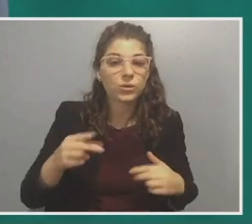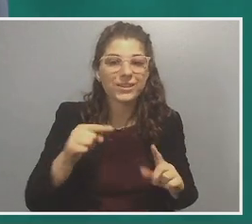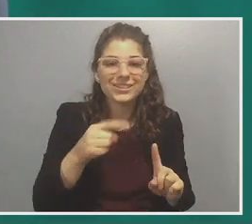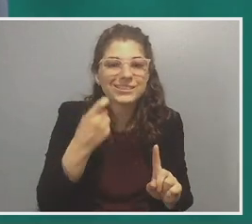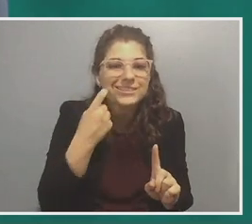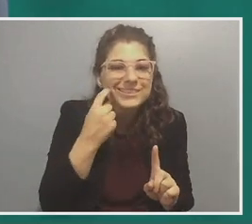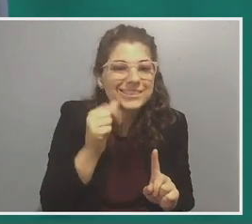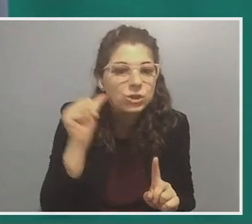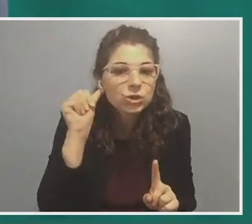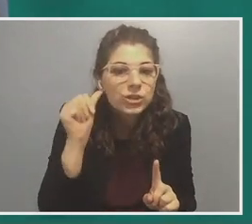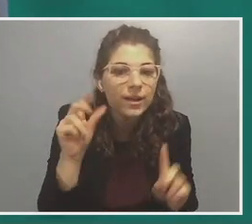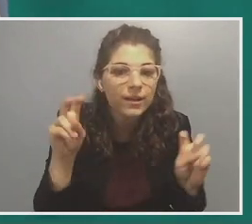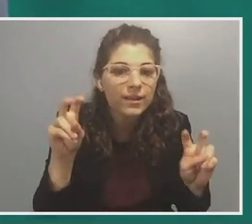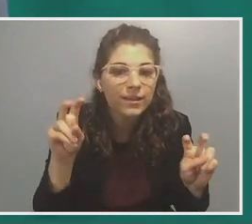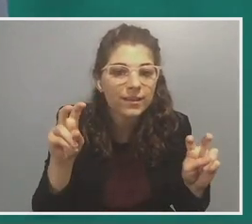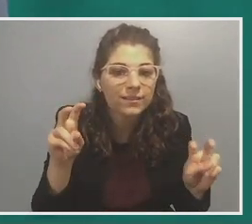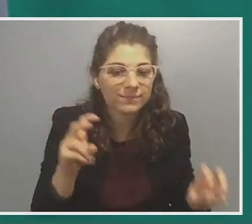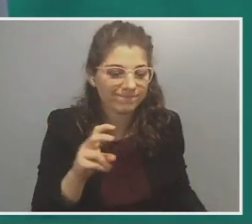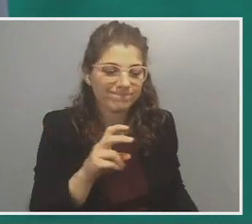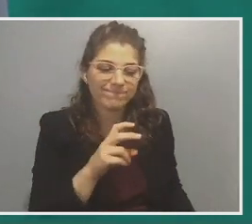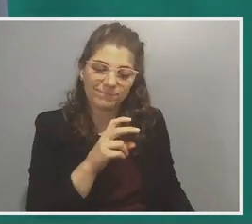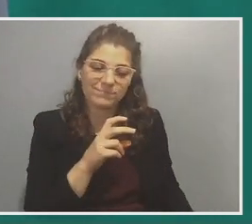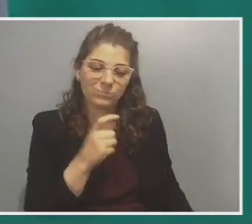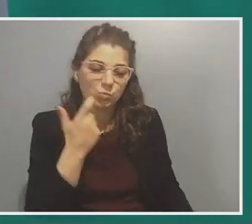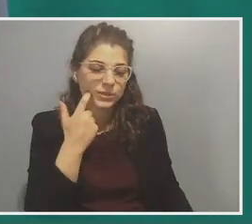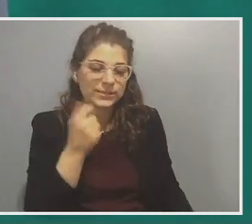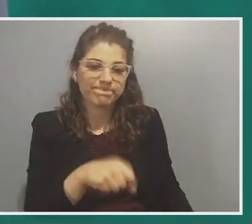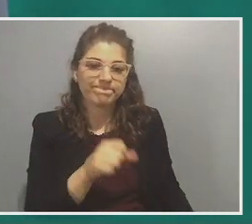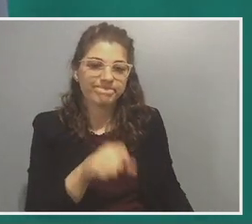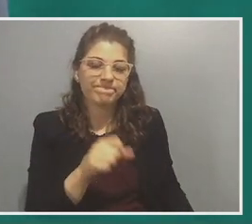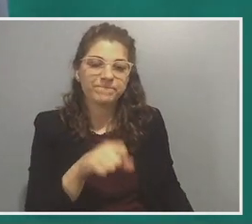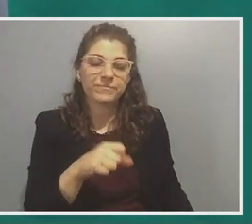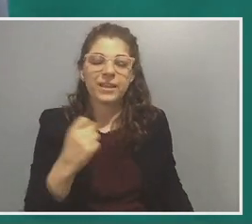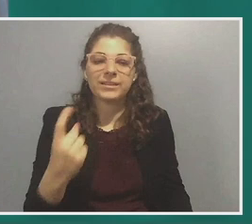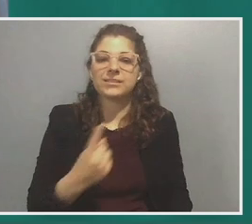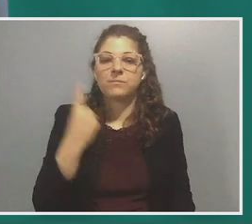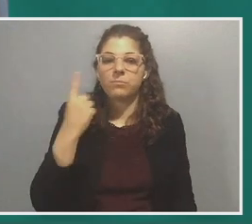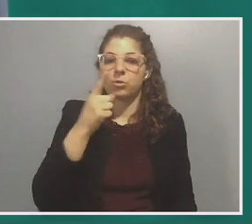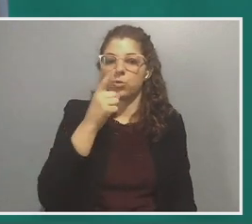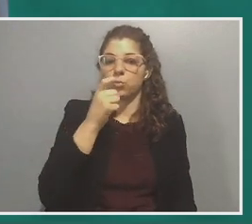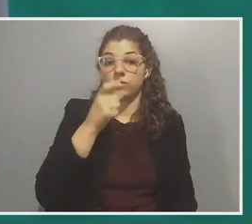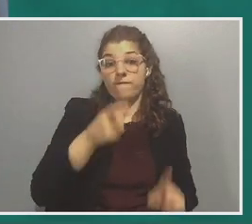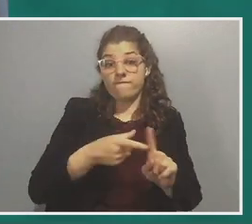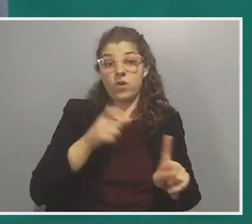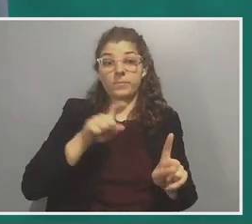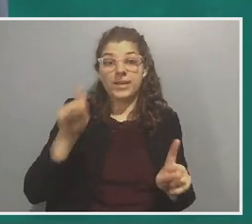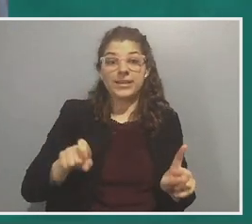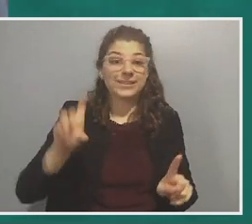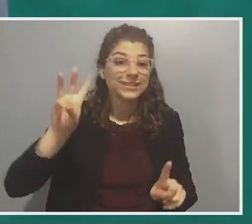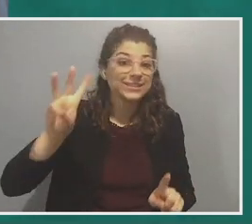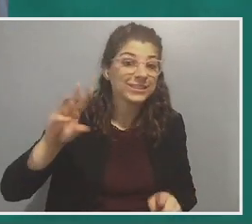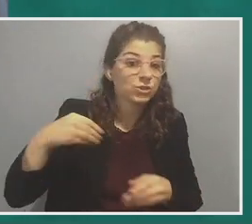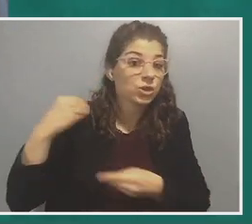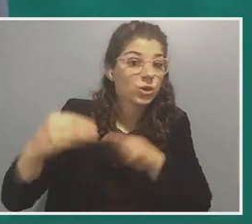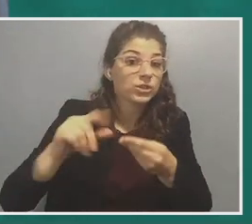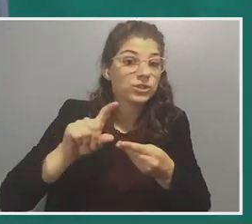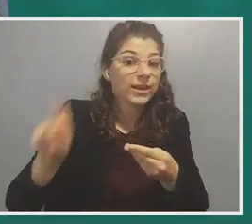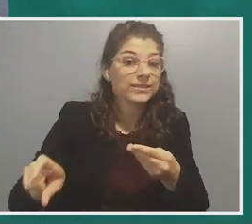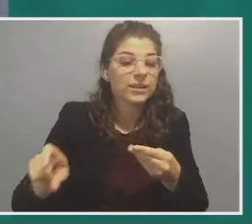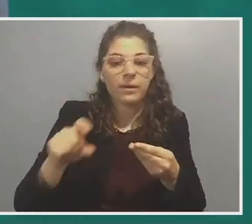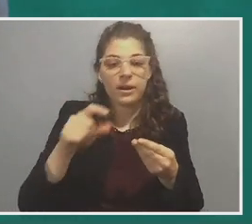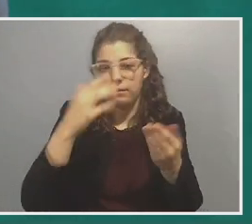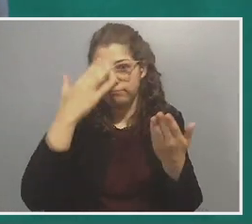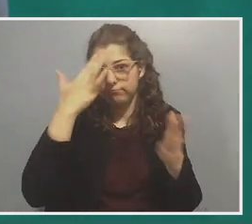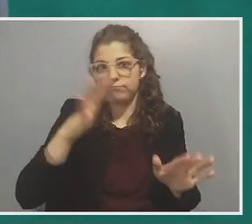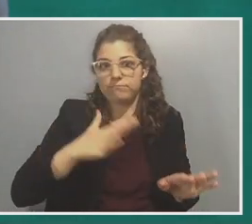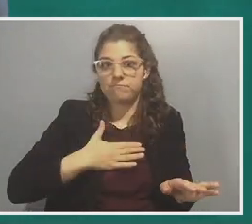It was just yesterday. And, you know, as someone who's from Texas, sixth generation Texan, but didn't come to this knowledge of my